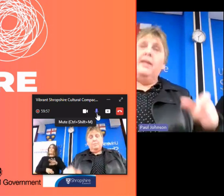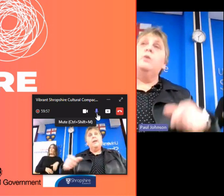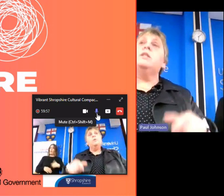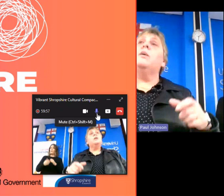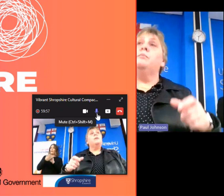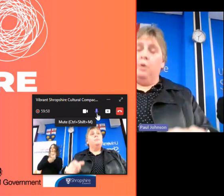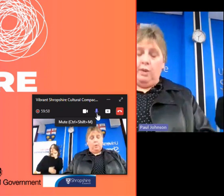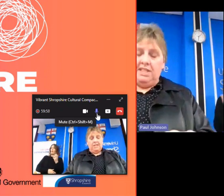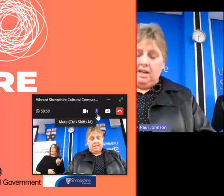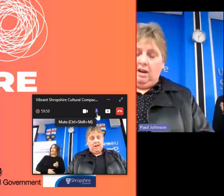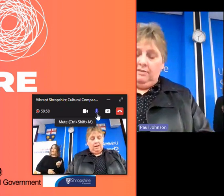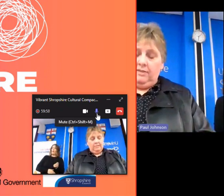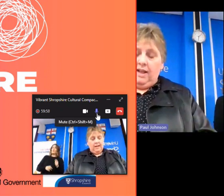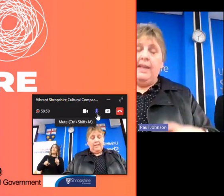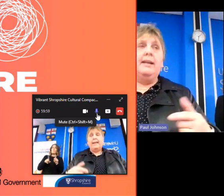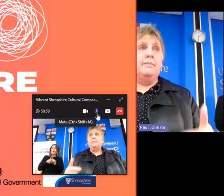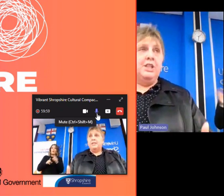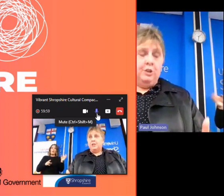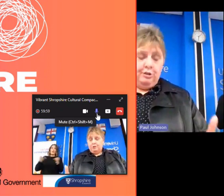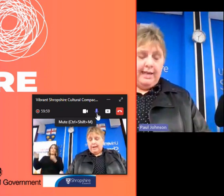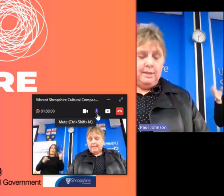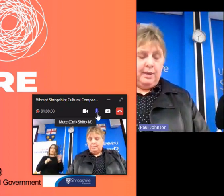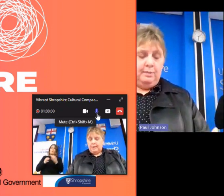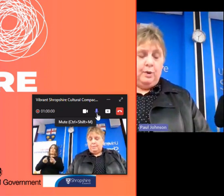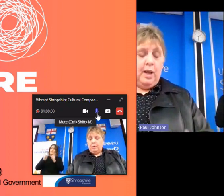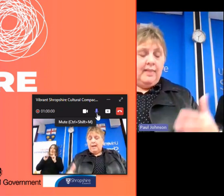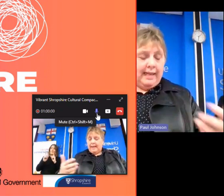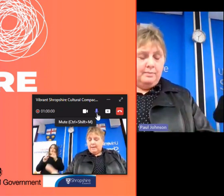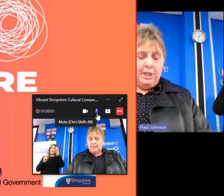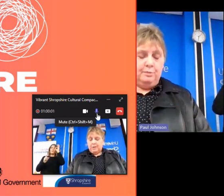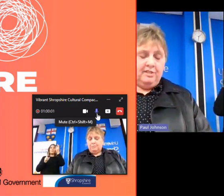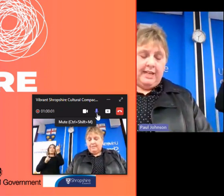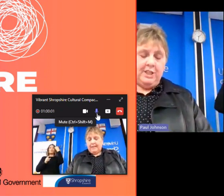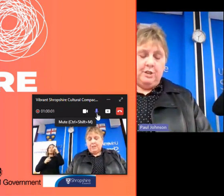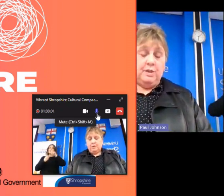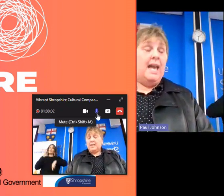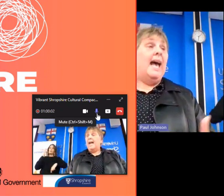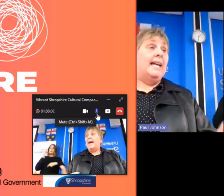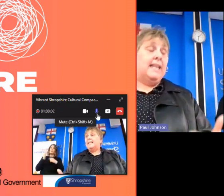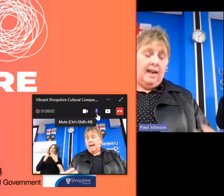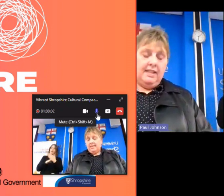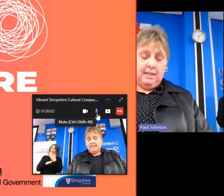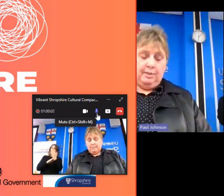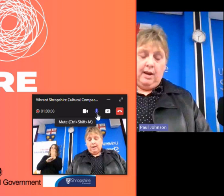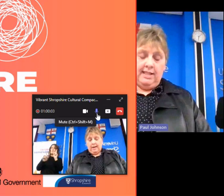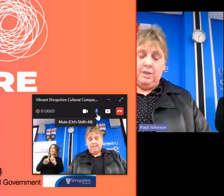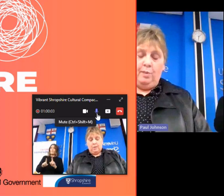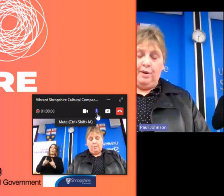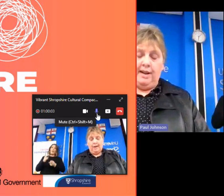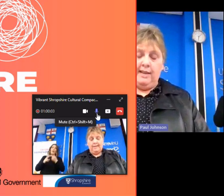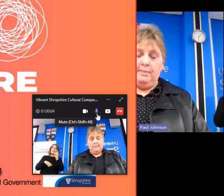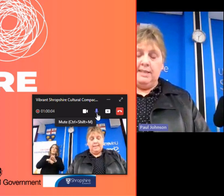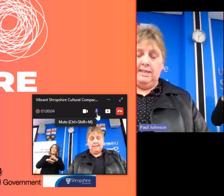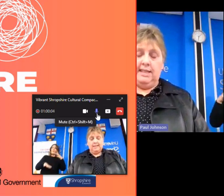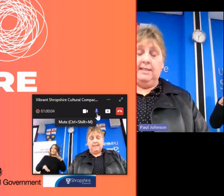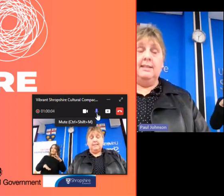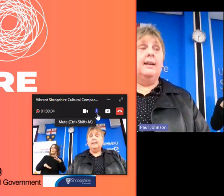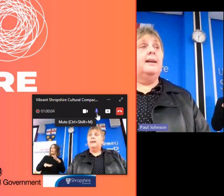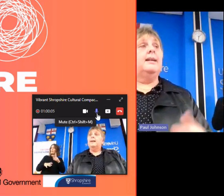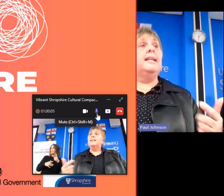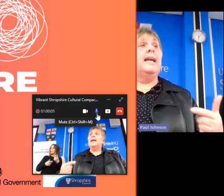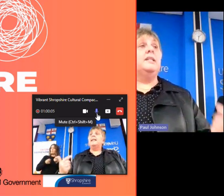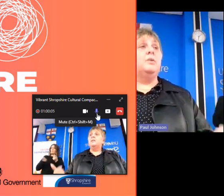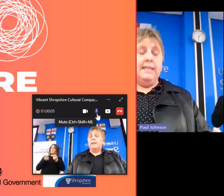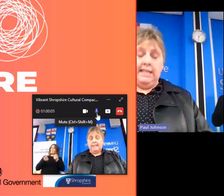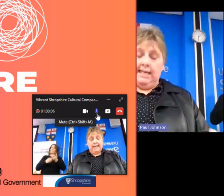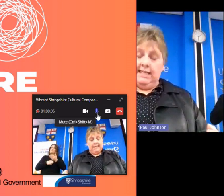but they also employ staff they commission trades people they commission professionals and other suppliers to operate their businesses